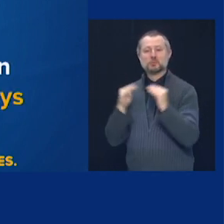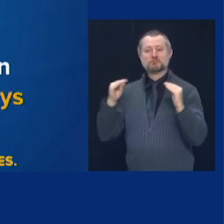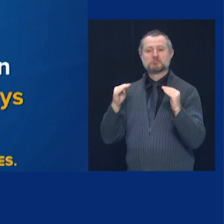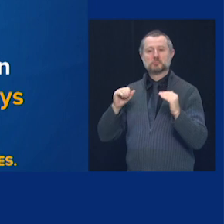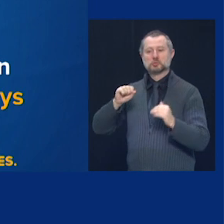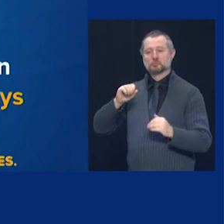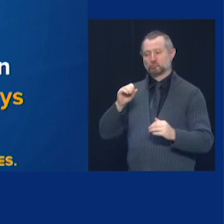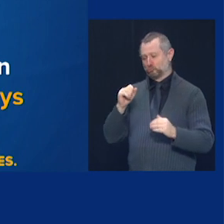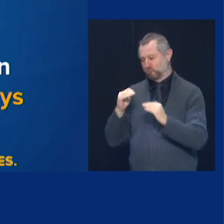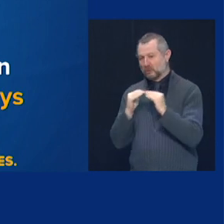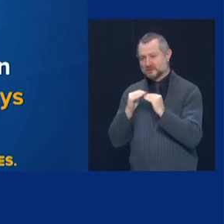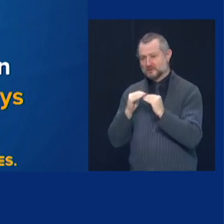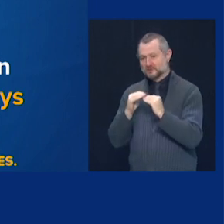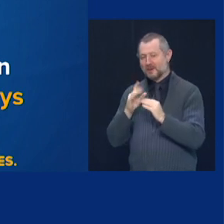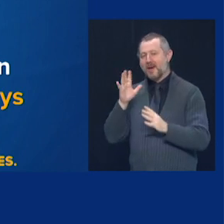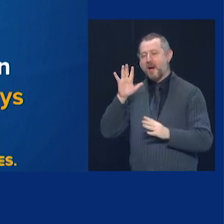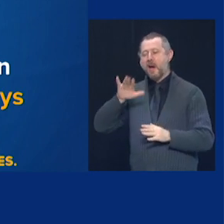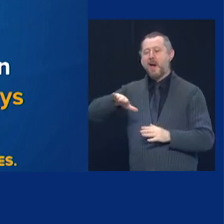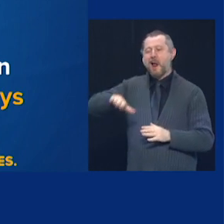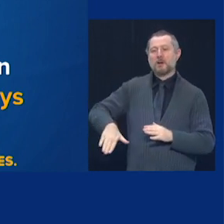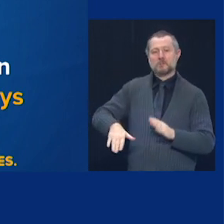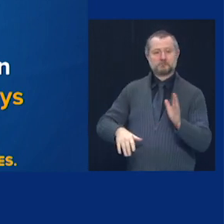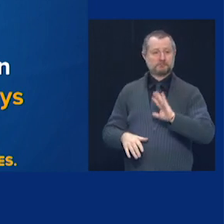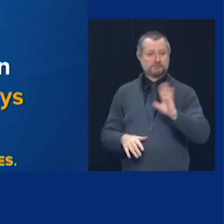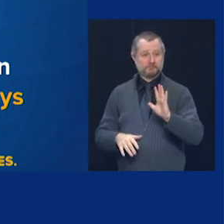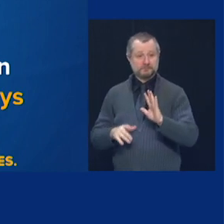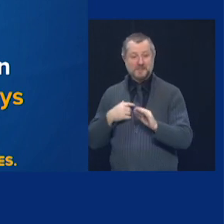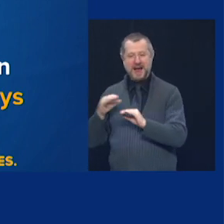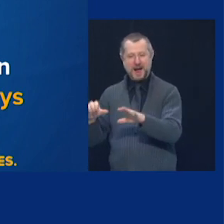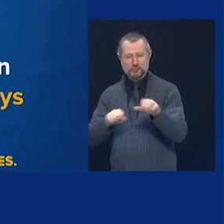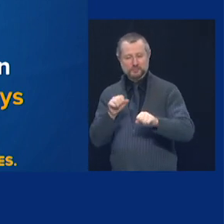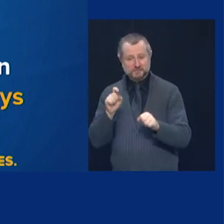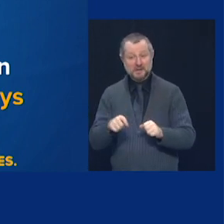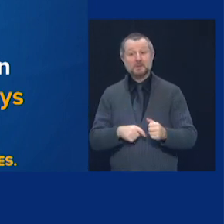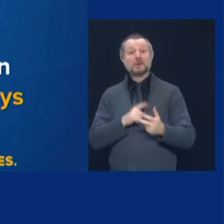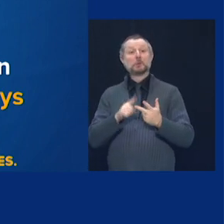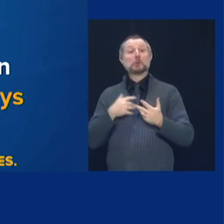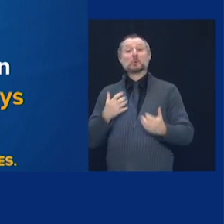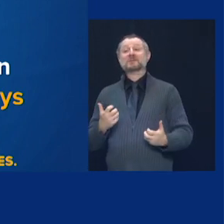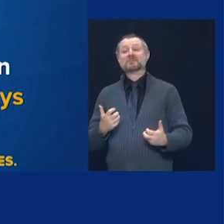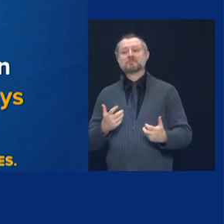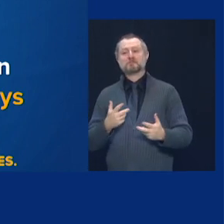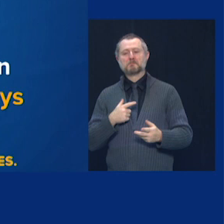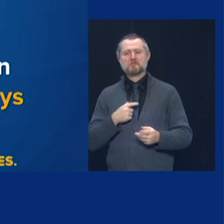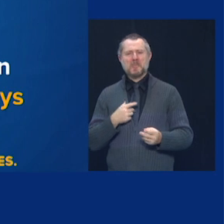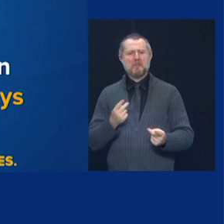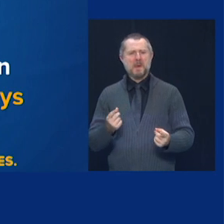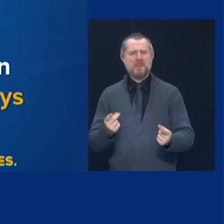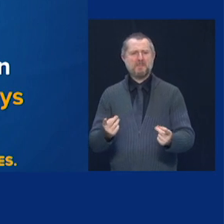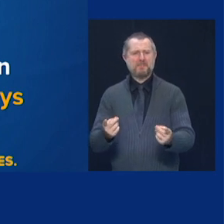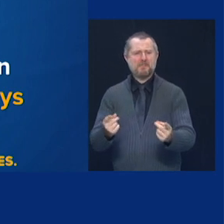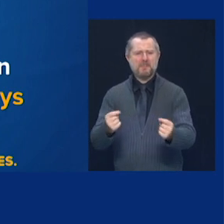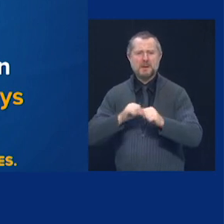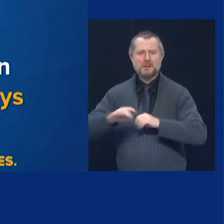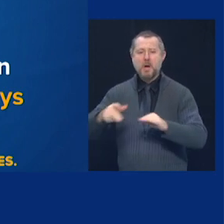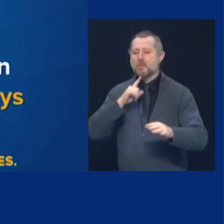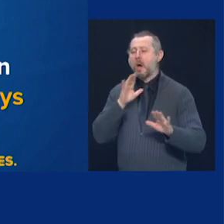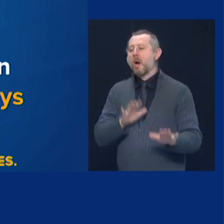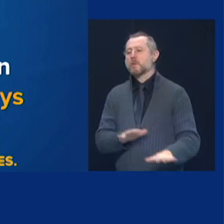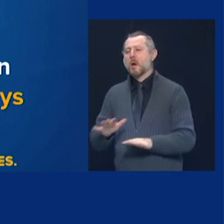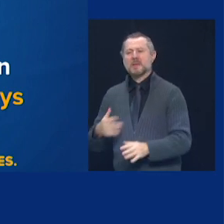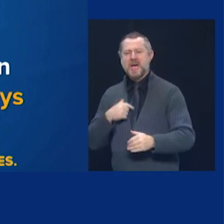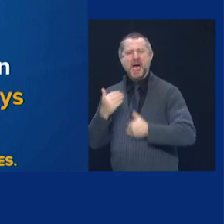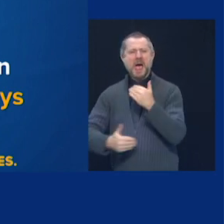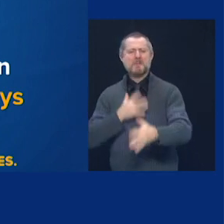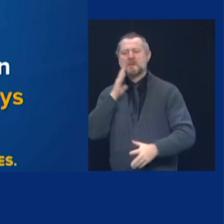And third, we want to expedite it. It's a massive undertaking. I think, frankly,